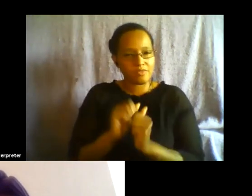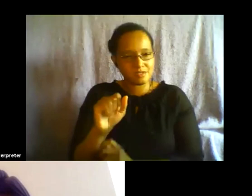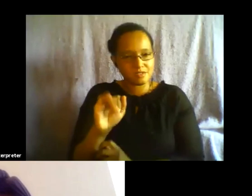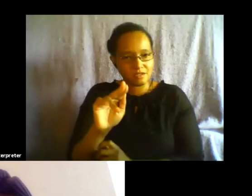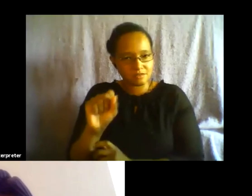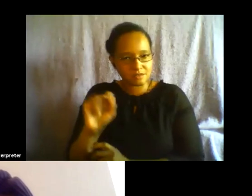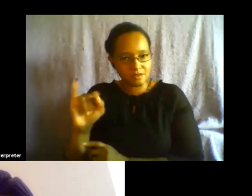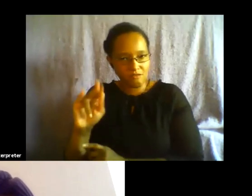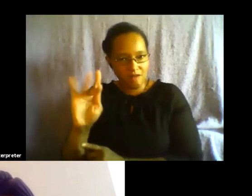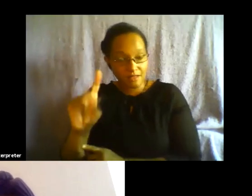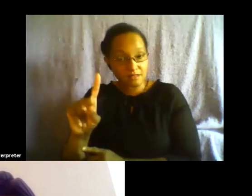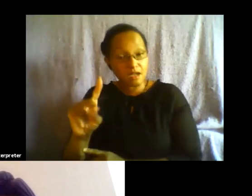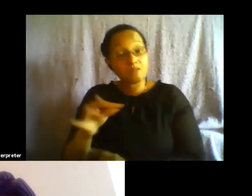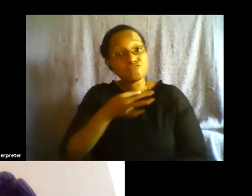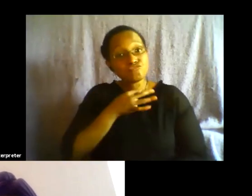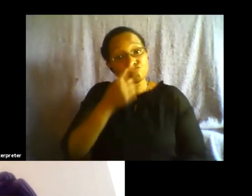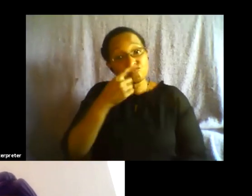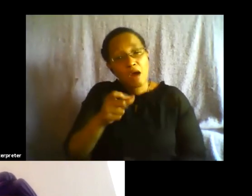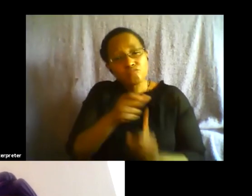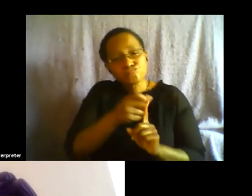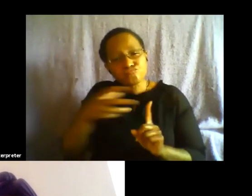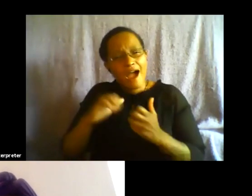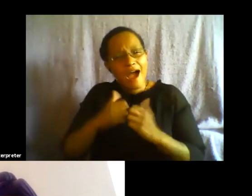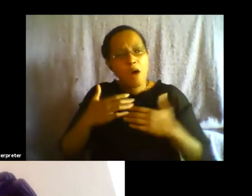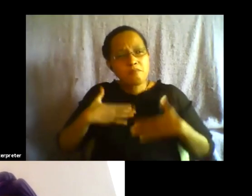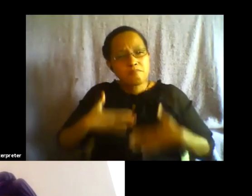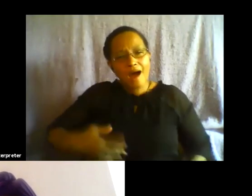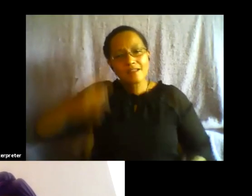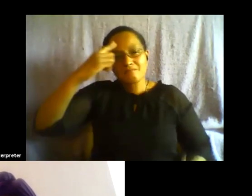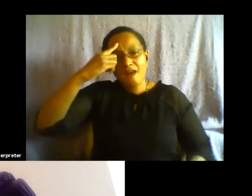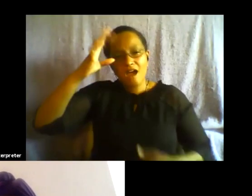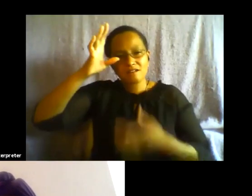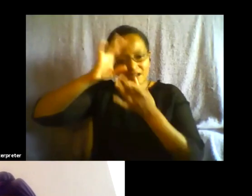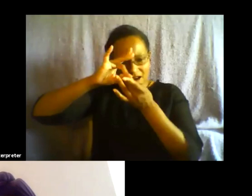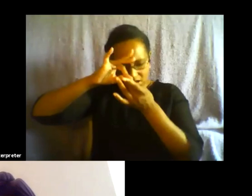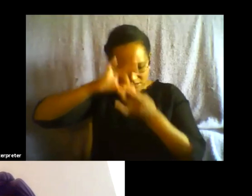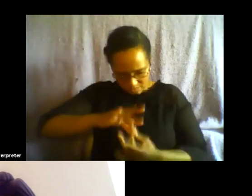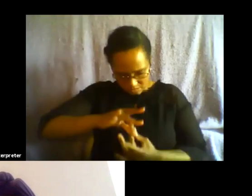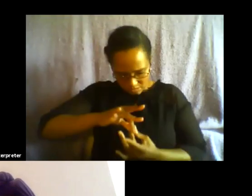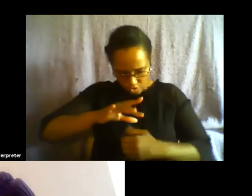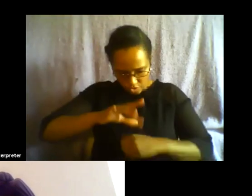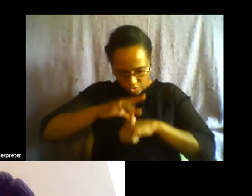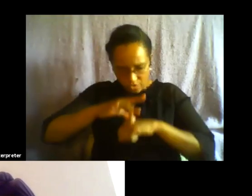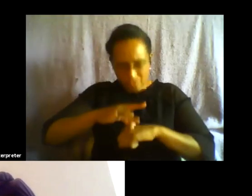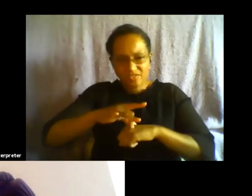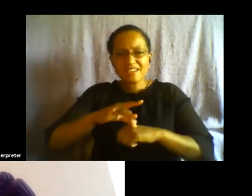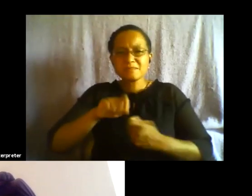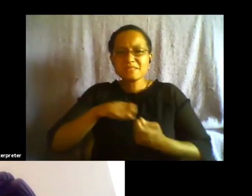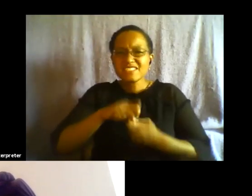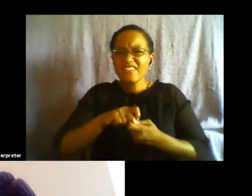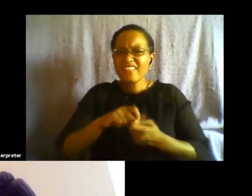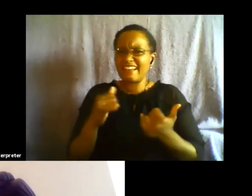how you connect the body mind to earth especially when there's realities of how the earth is being negatively